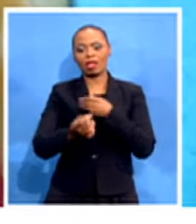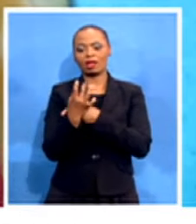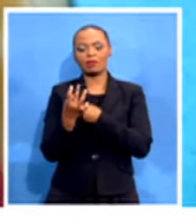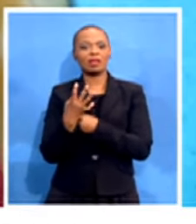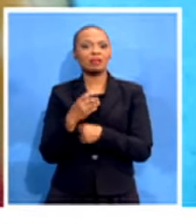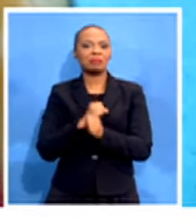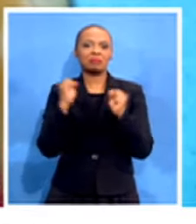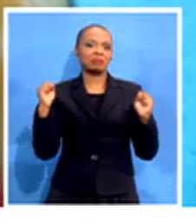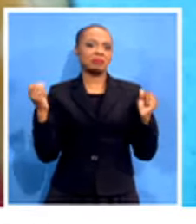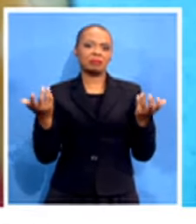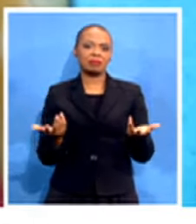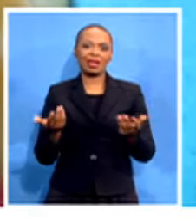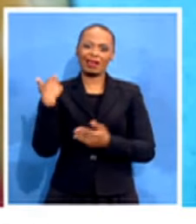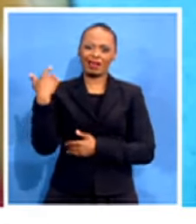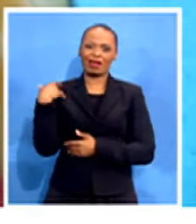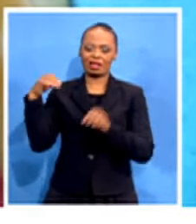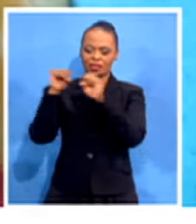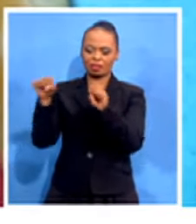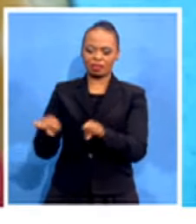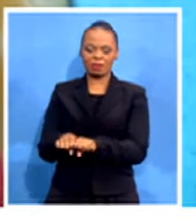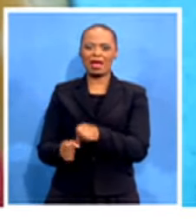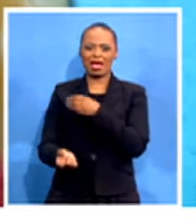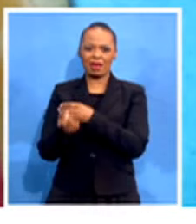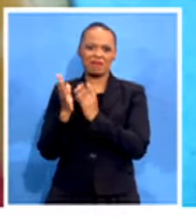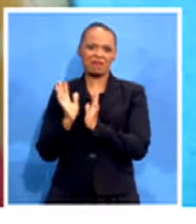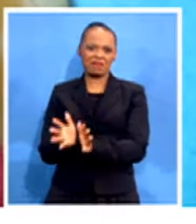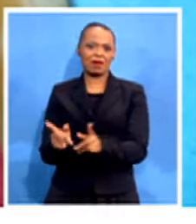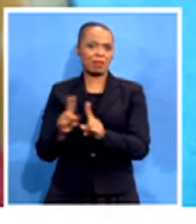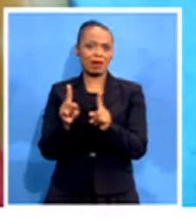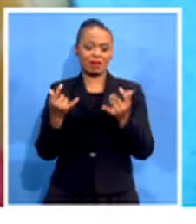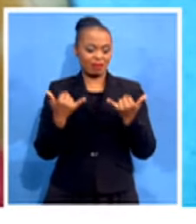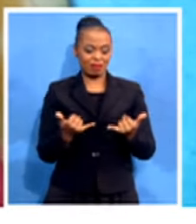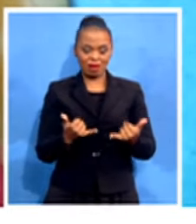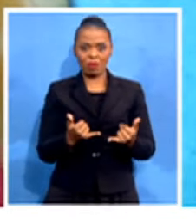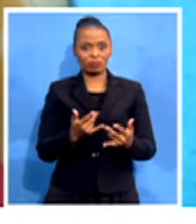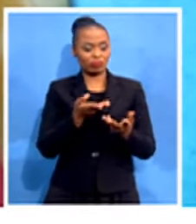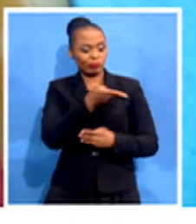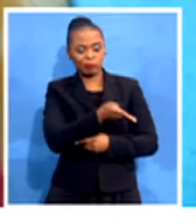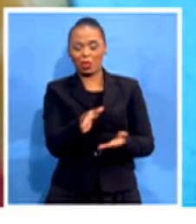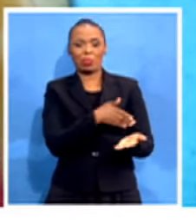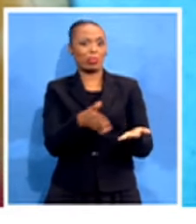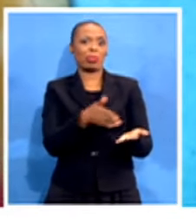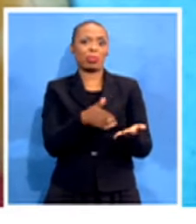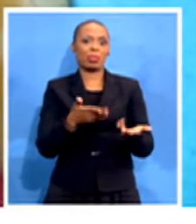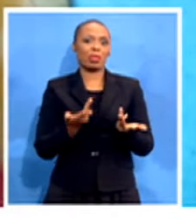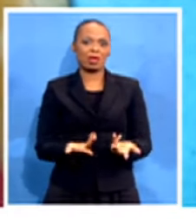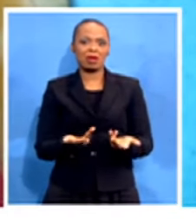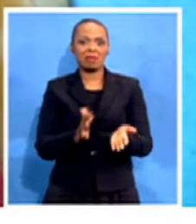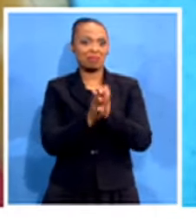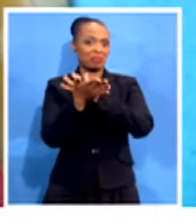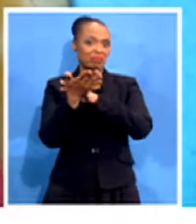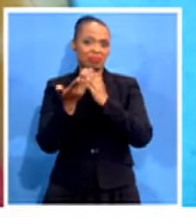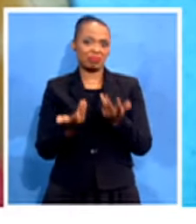been destroyed. It used to be there in the system in the past. It has come to a certain point where it was then completely, completely demolished